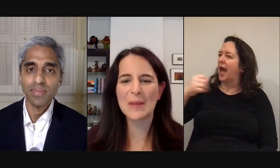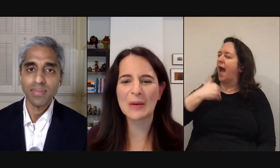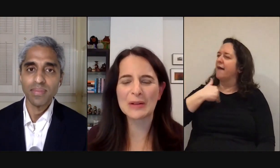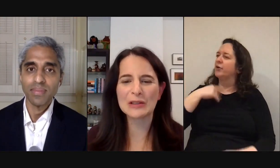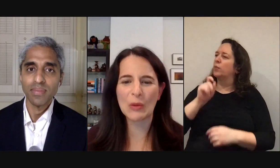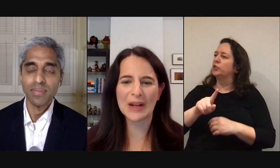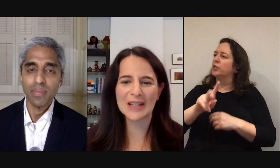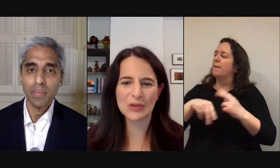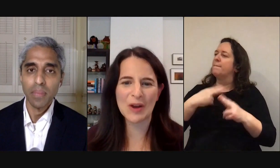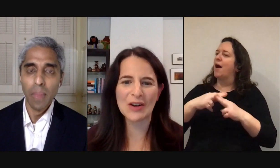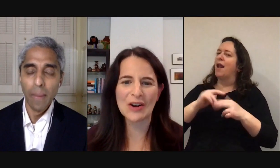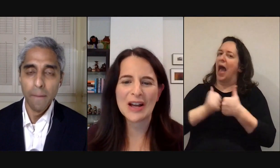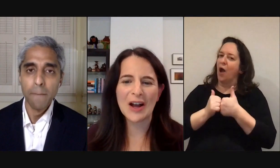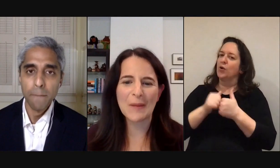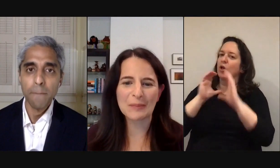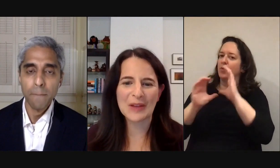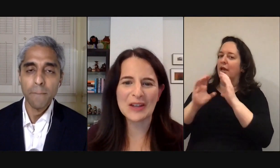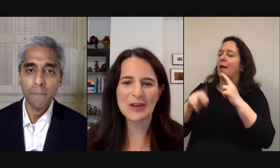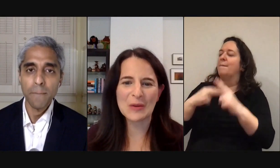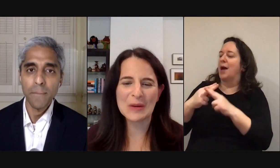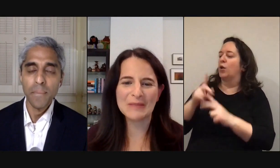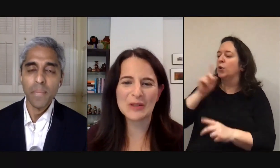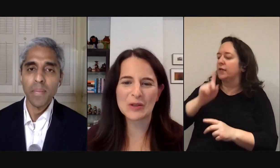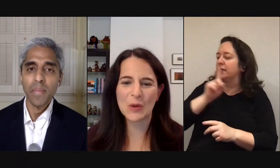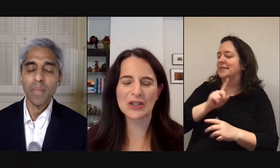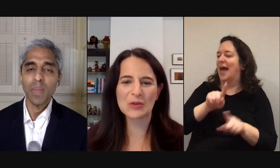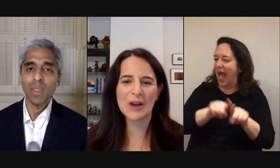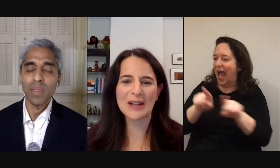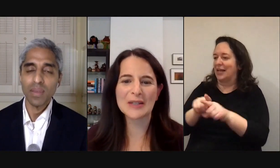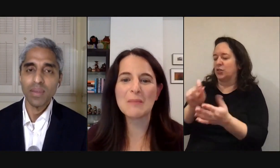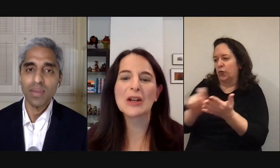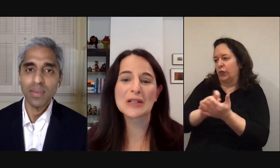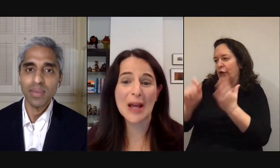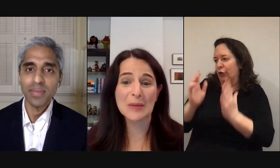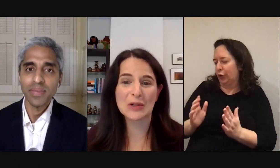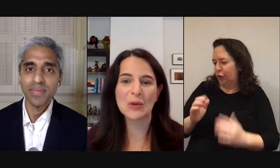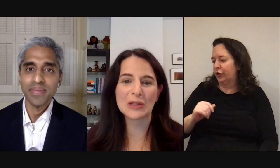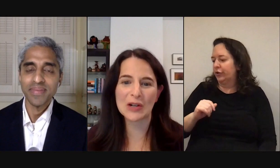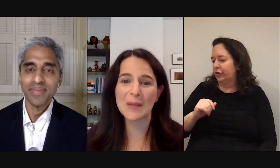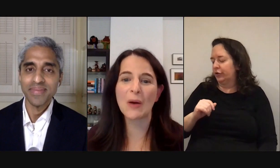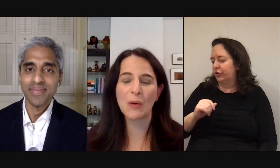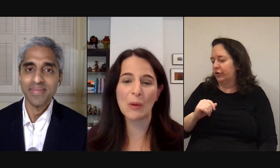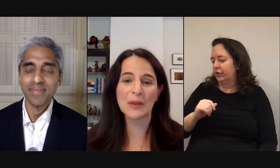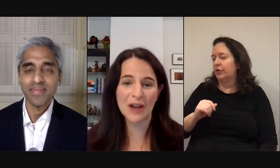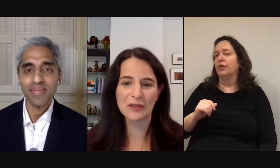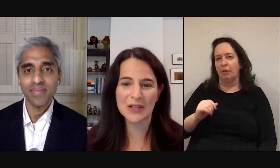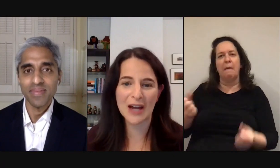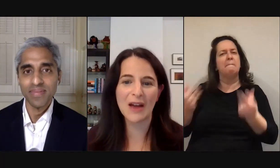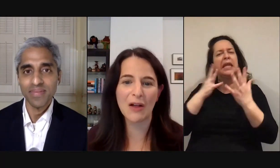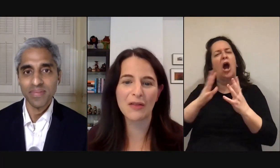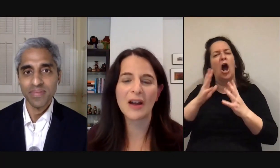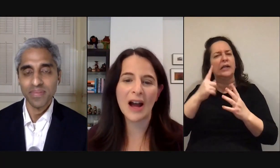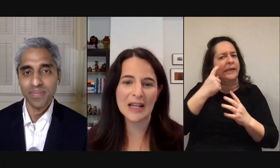do you communicate about loneliness as a writer um you know the questioner writes many are skeptical when learning about quote the